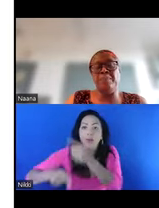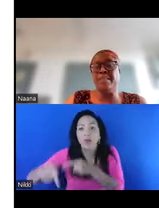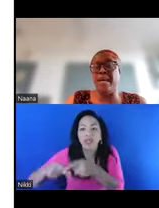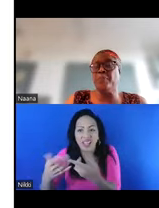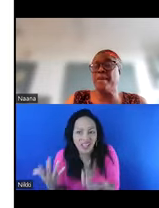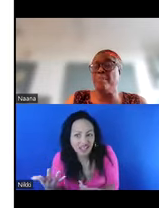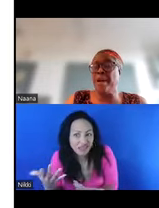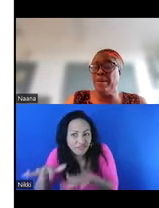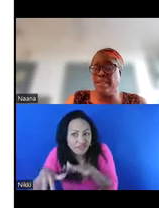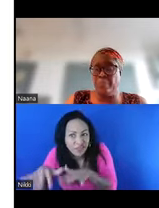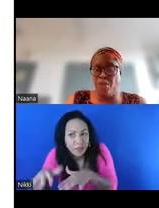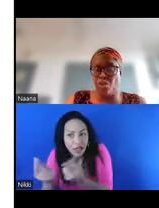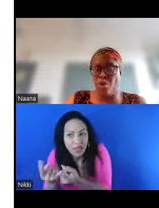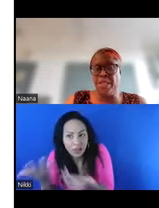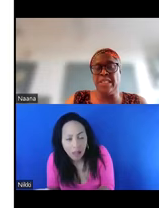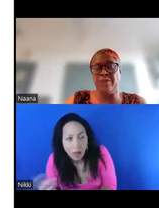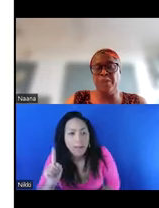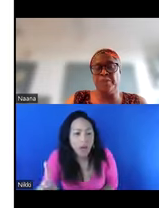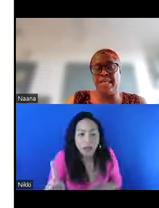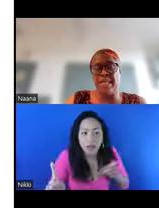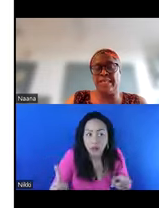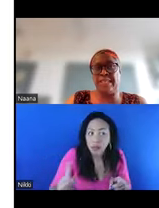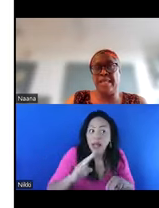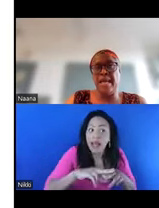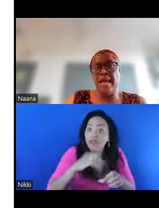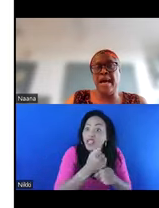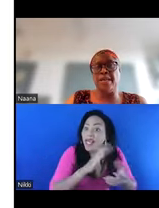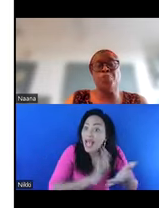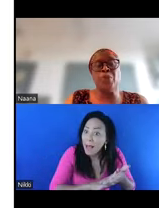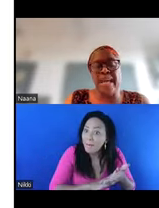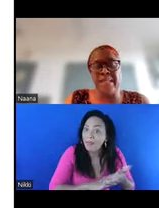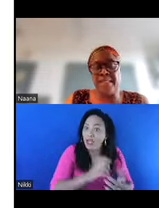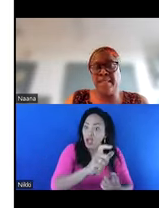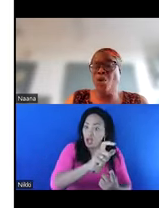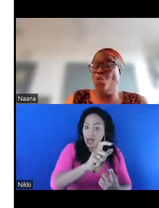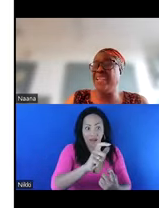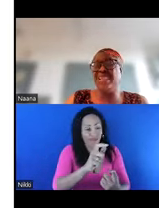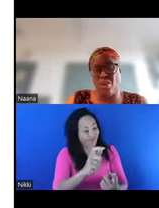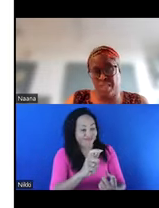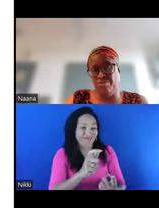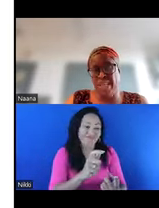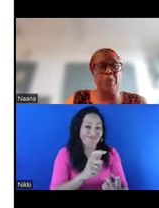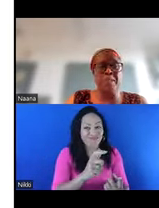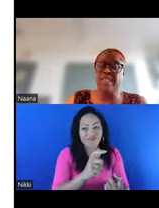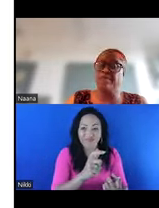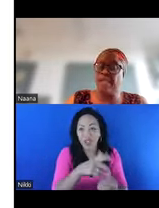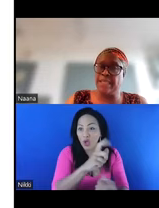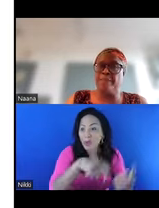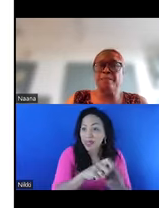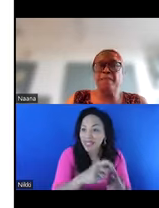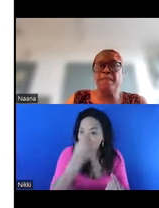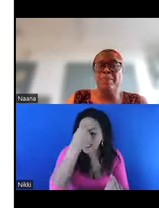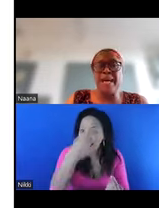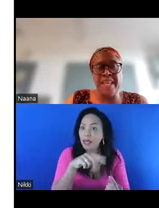FGM is done primarily because communities feel that it's to protect. Well, it's not really protective,